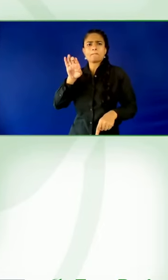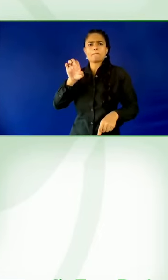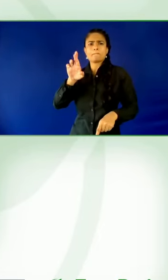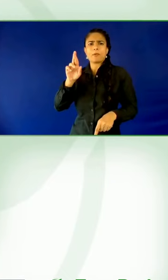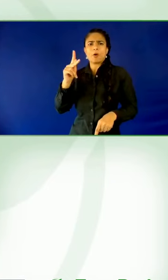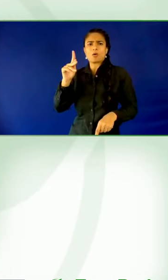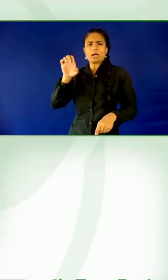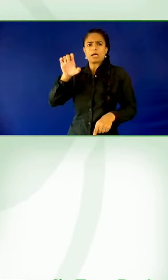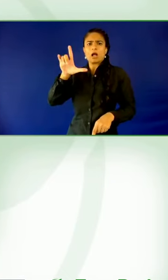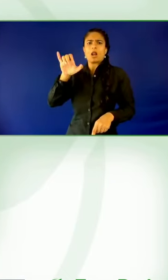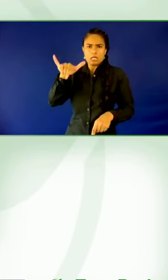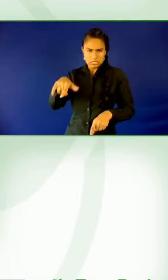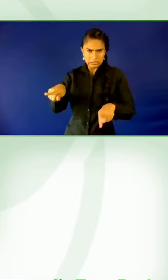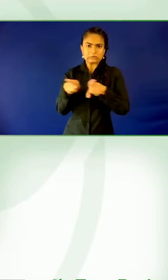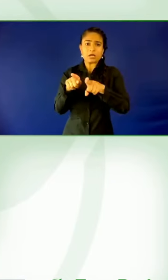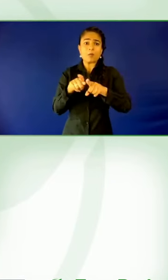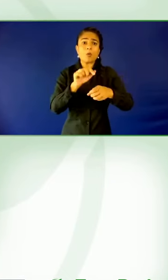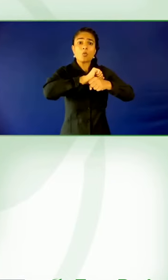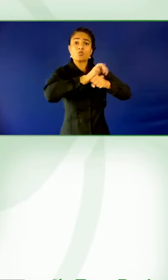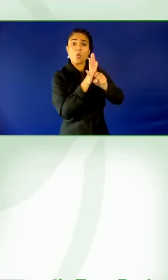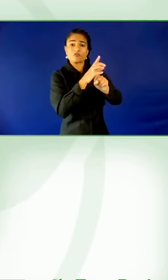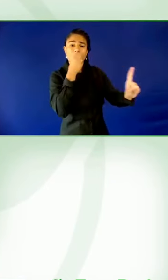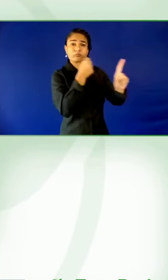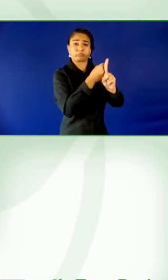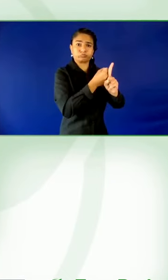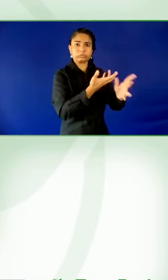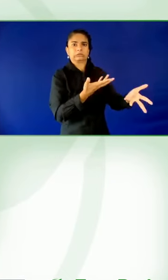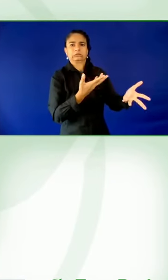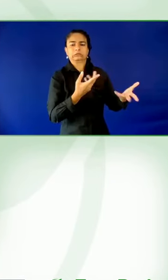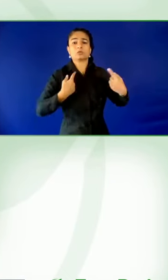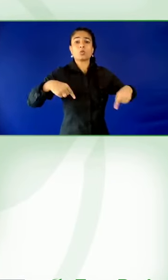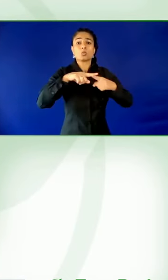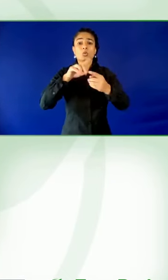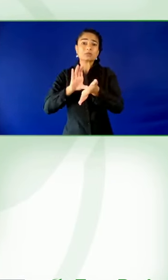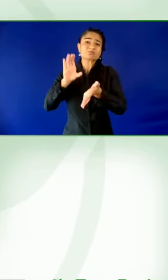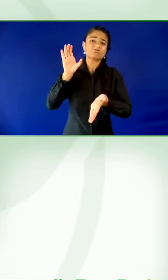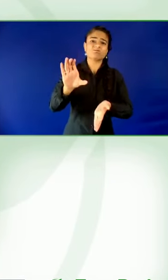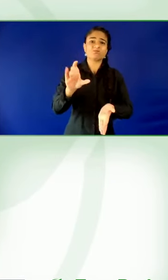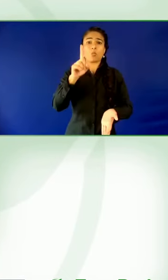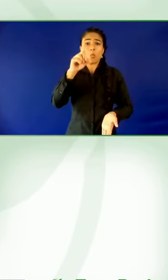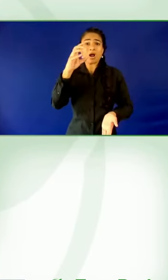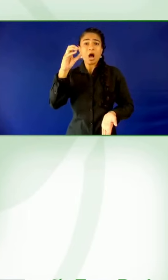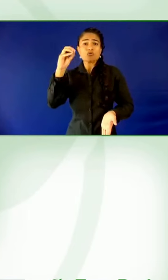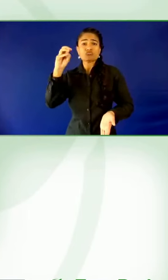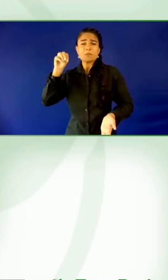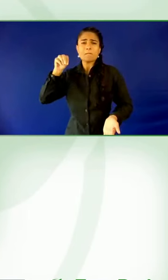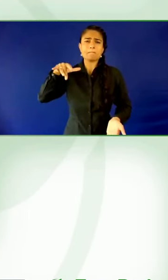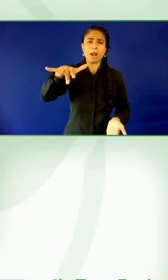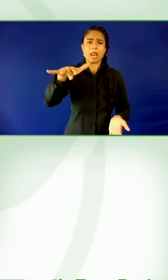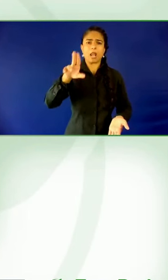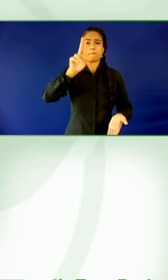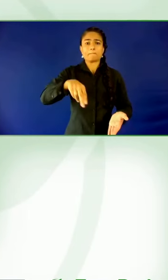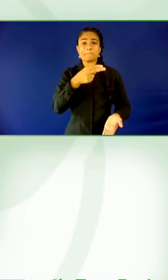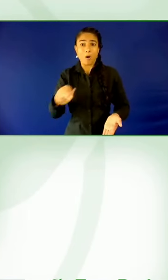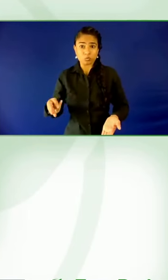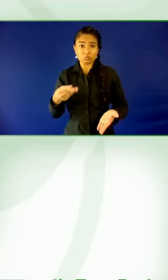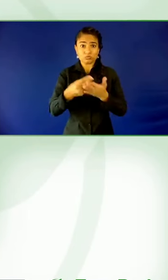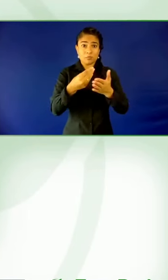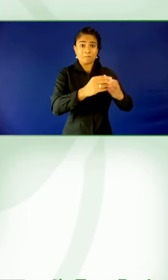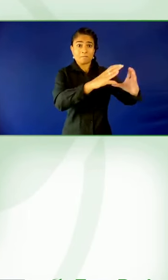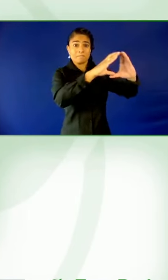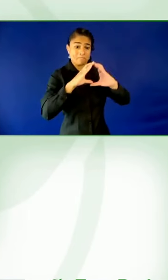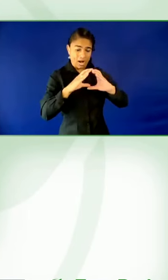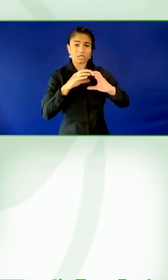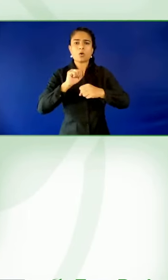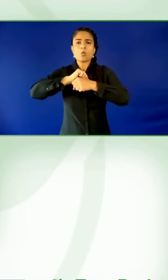had a disability lens to it. Absolutely. Oksana, just a chance to hear from you if you have anything to